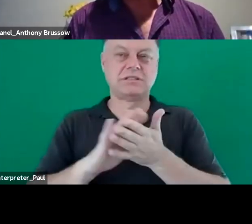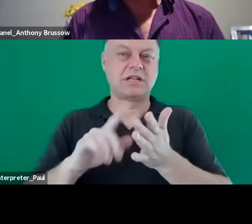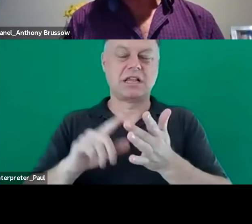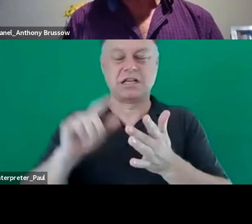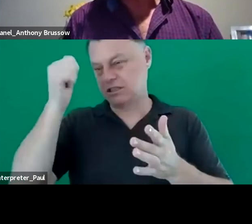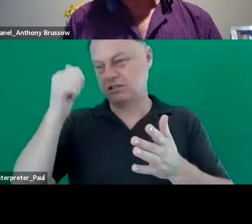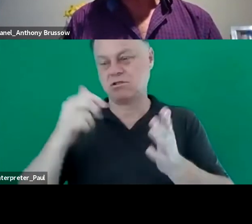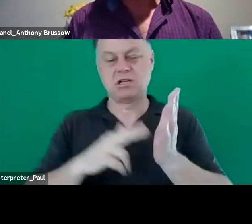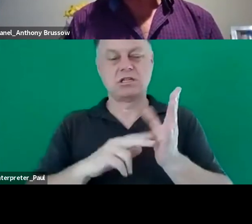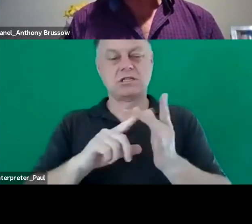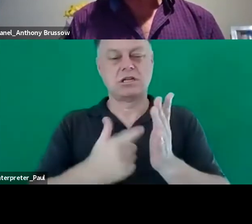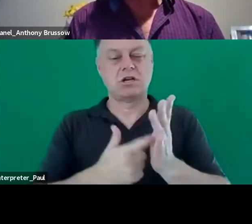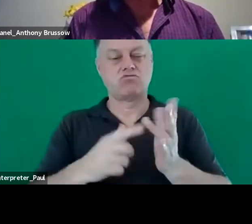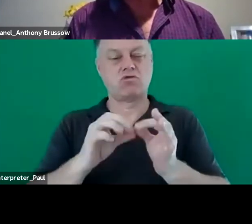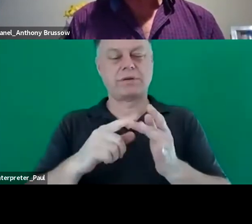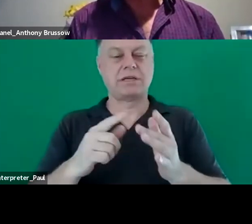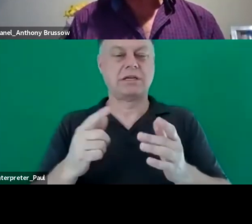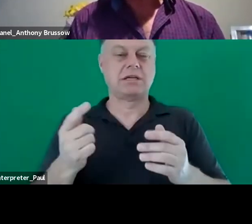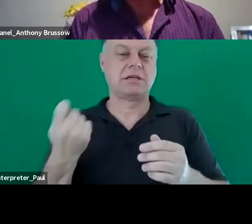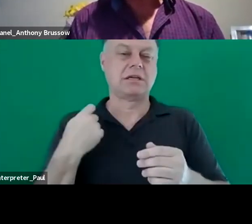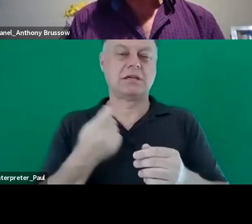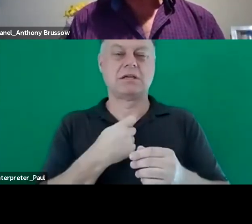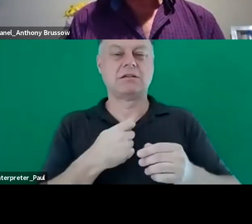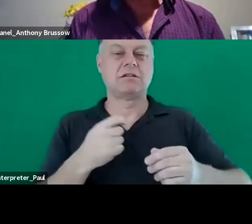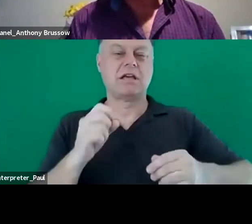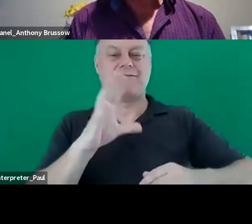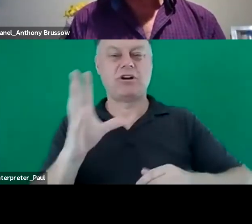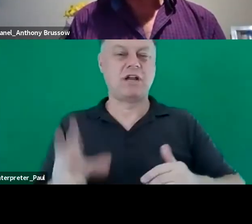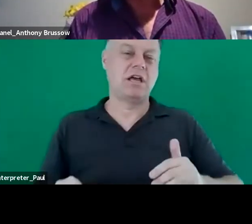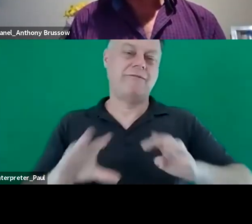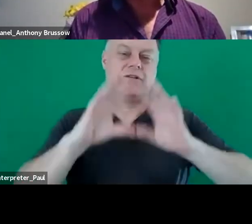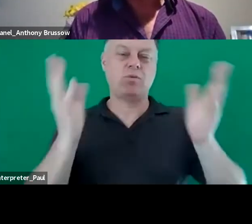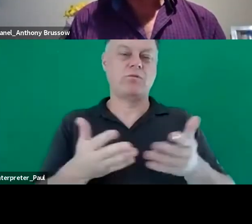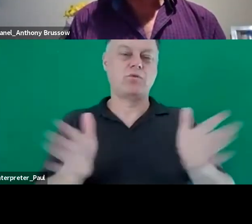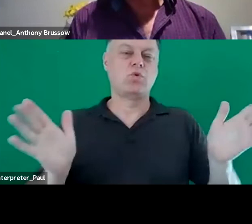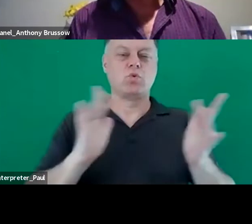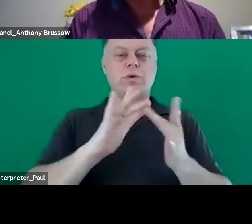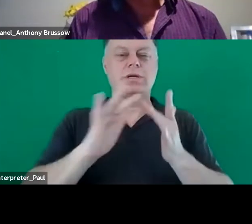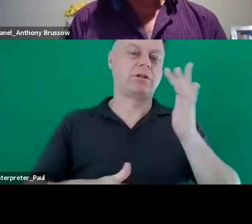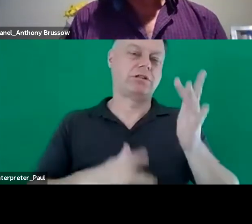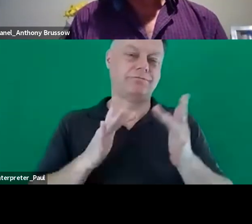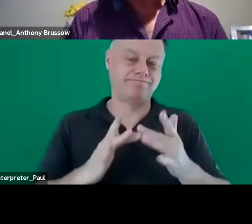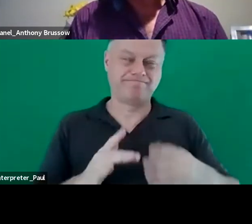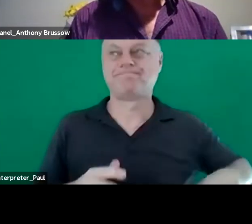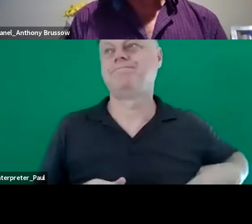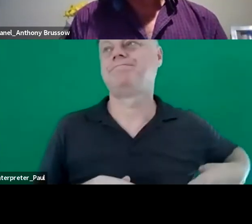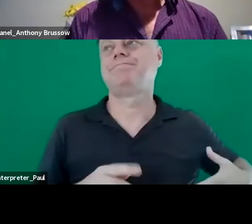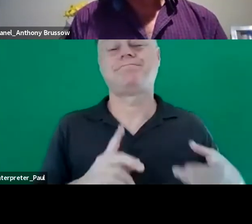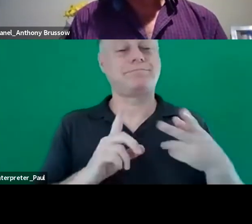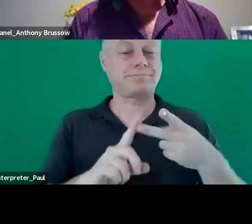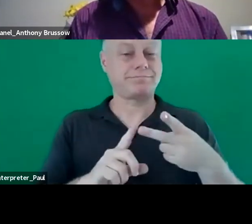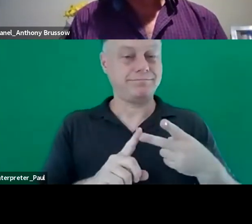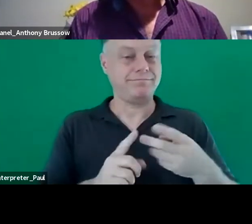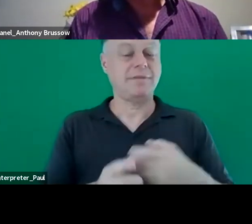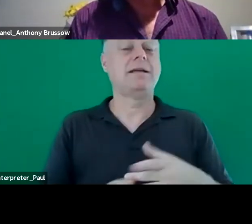so why now that we can reach this expertise and experience the second piece of advice is what i was a little bit touching on is technology